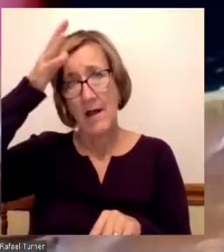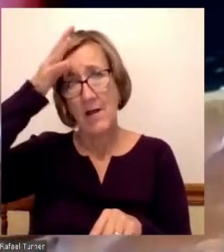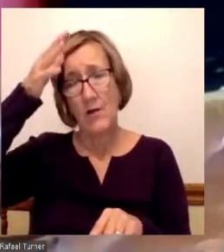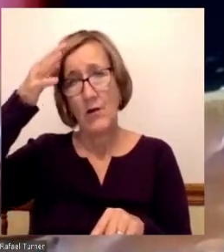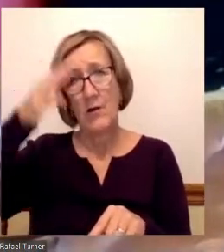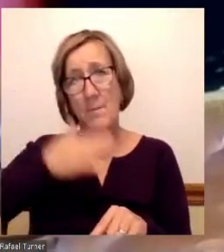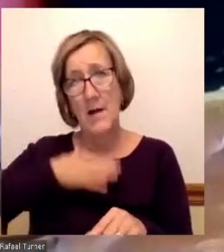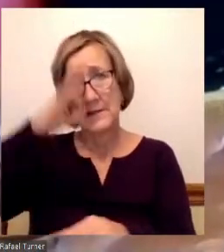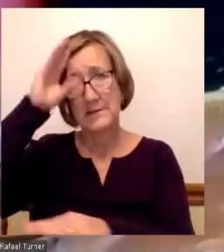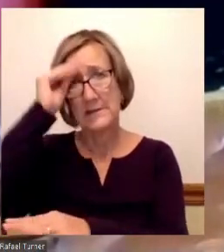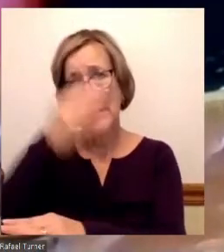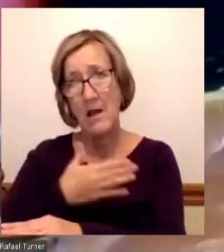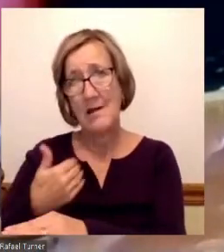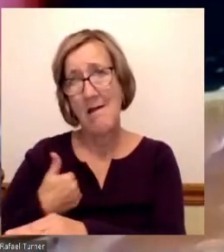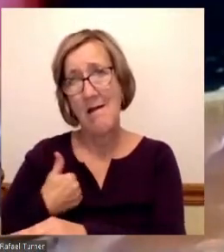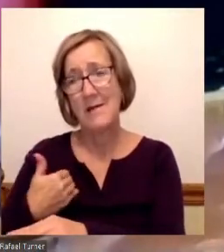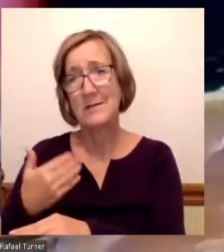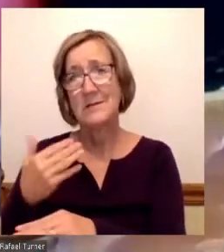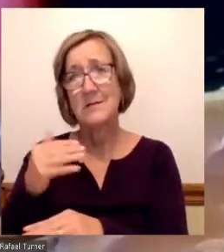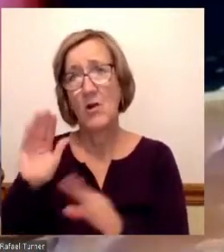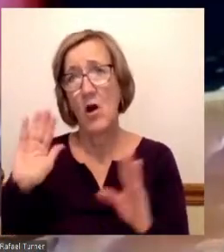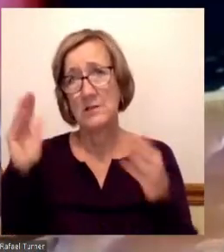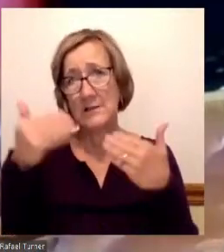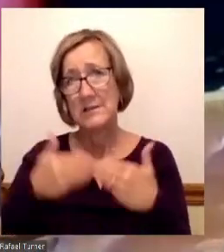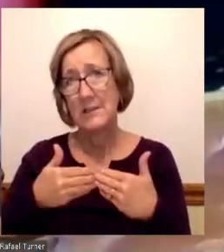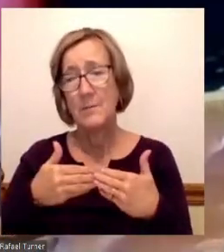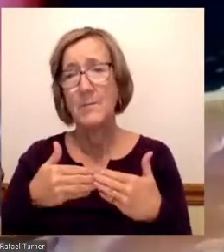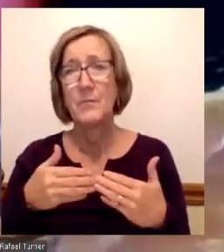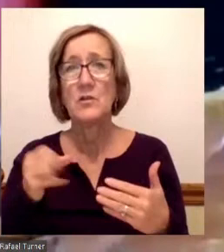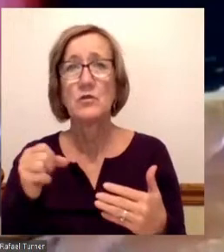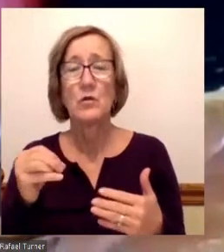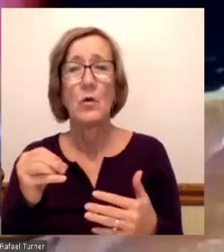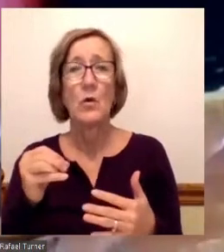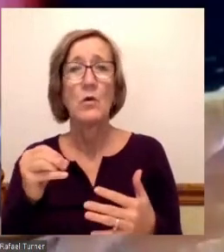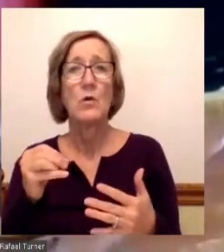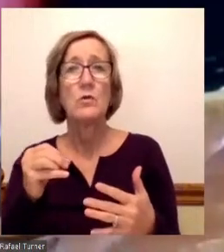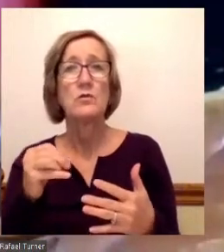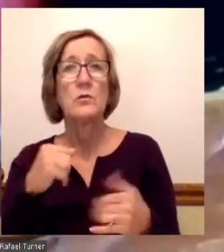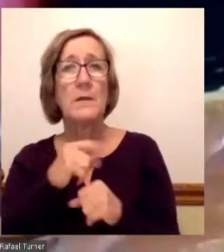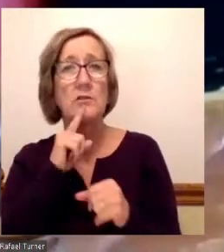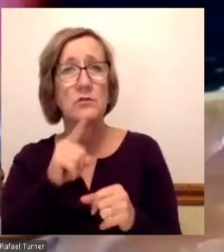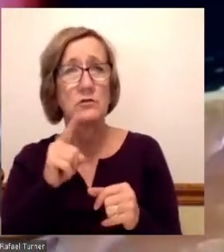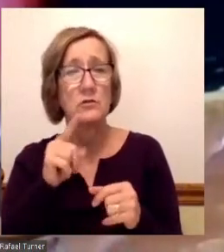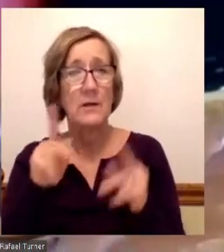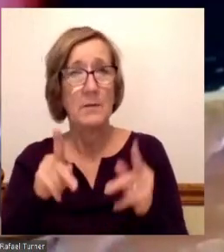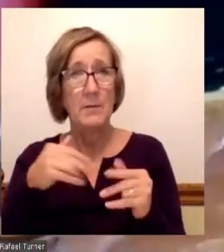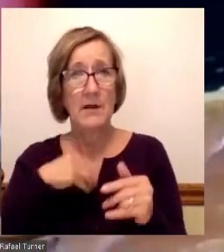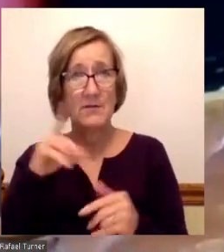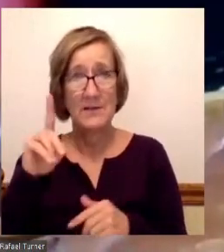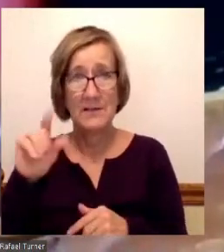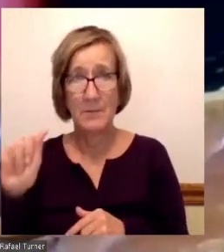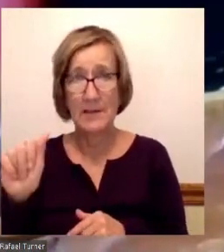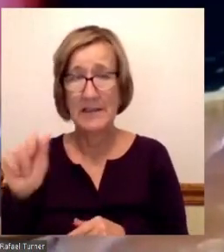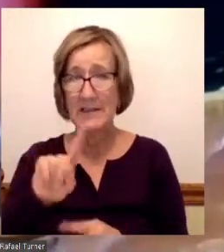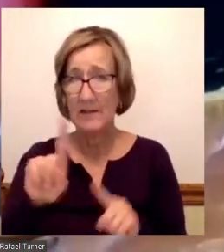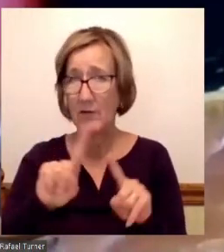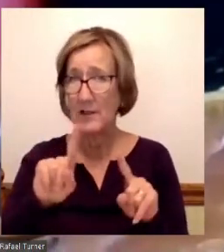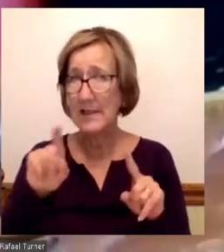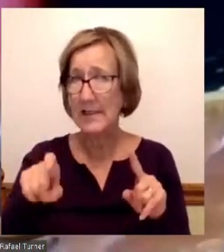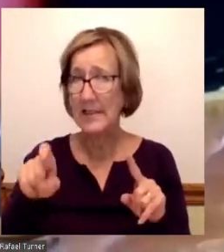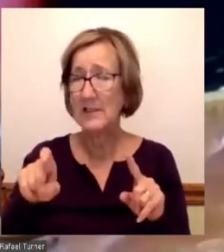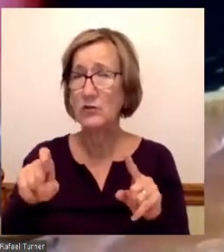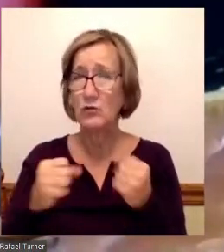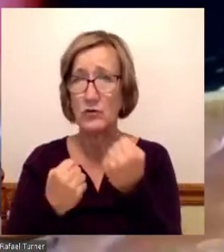the supports that need to happen for individuals that have disabilities disabilities and various needs to be, to see them